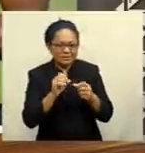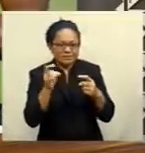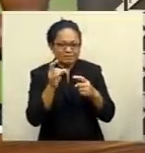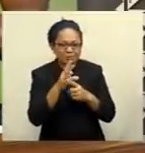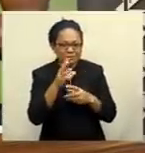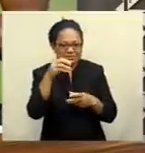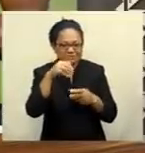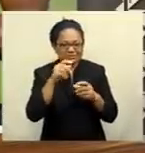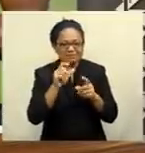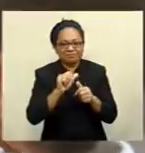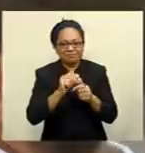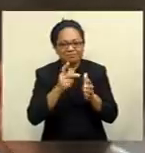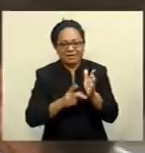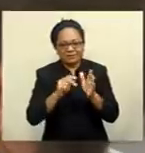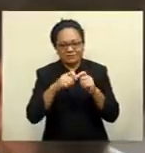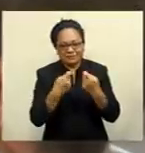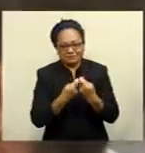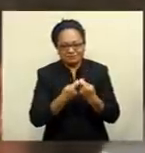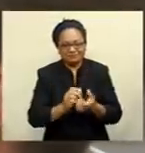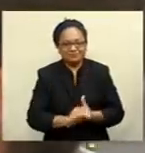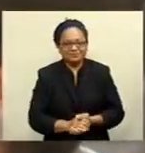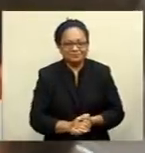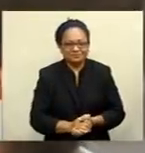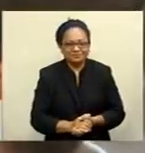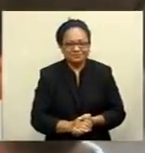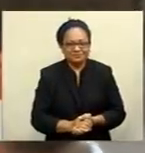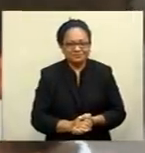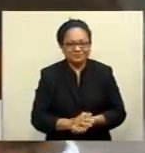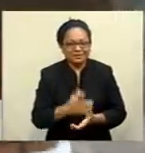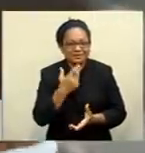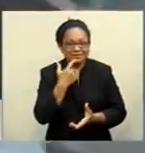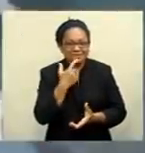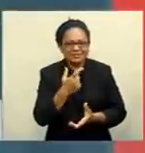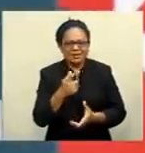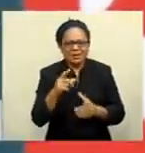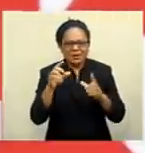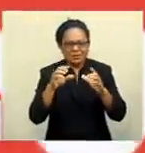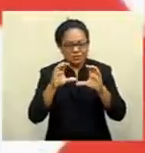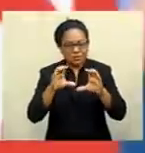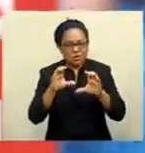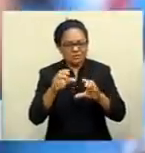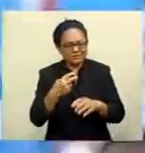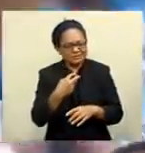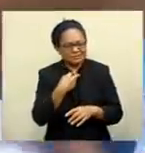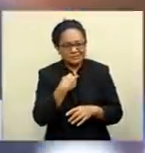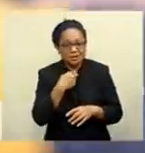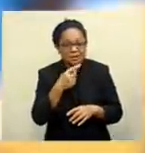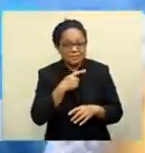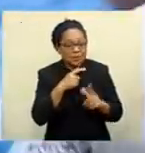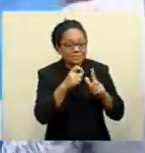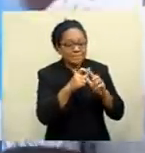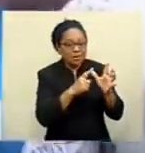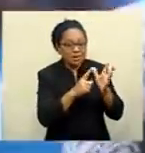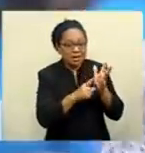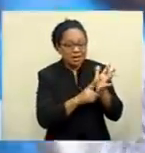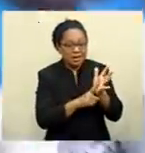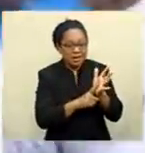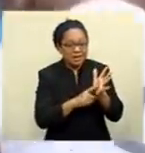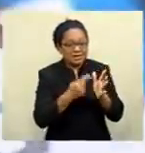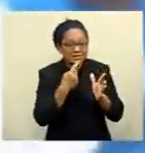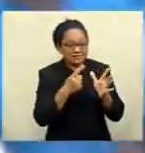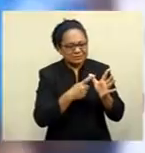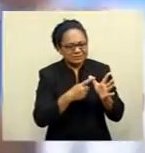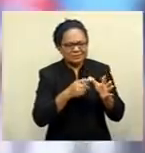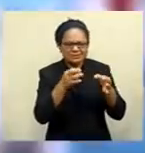Karolaini Tavi has more. Beba was stuck in a dilemma after Paulan Ranisi Nukula chose to give up his captaincy